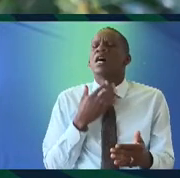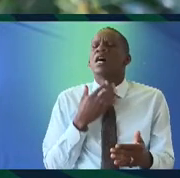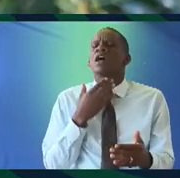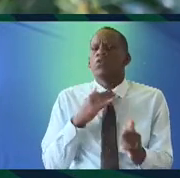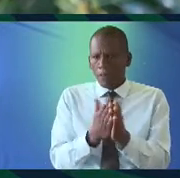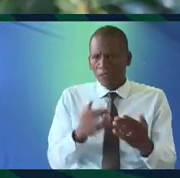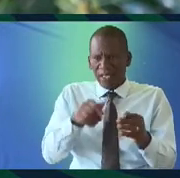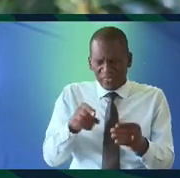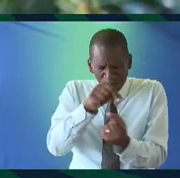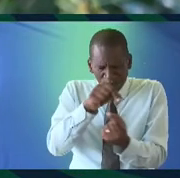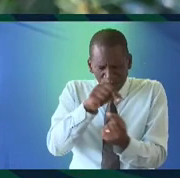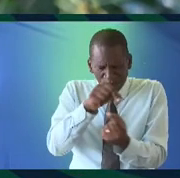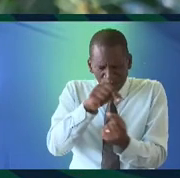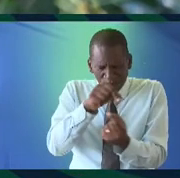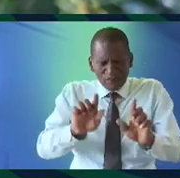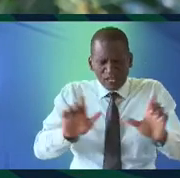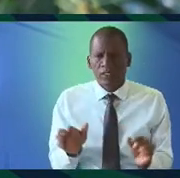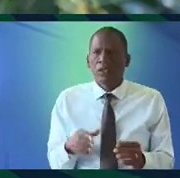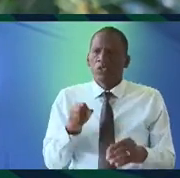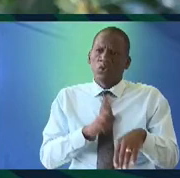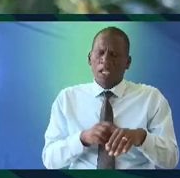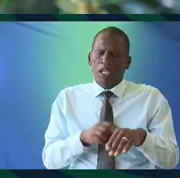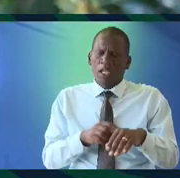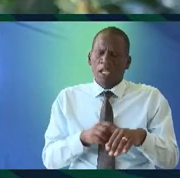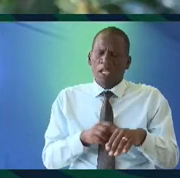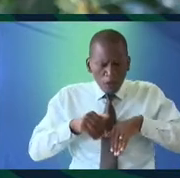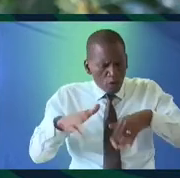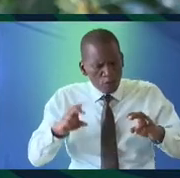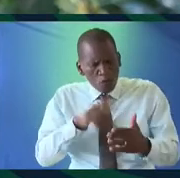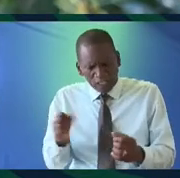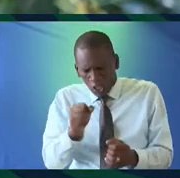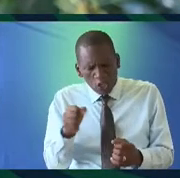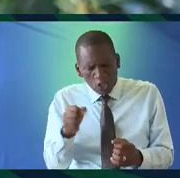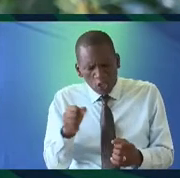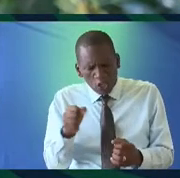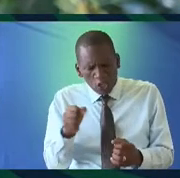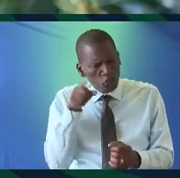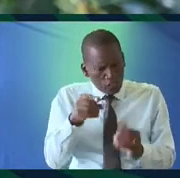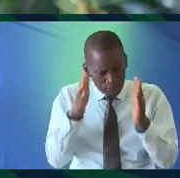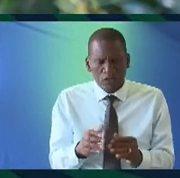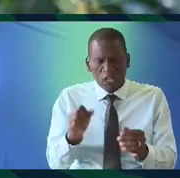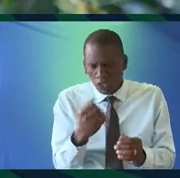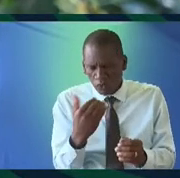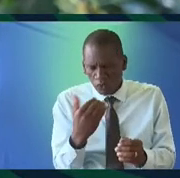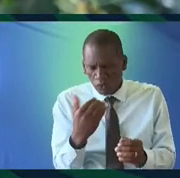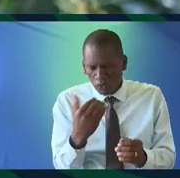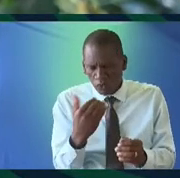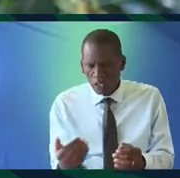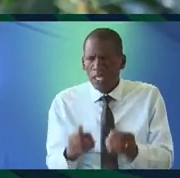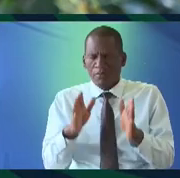books in this particular language so when I followed you know what is the age of the child